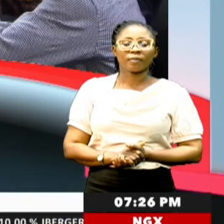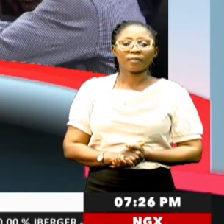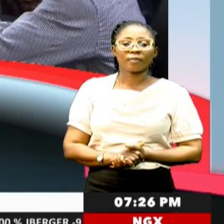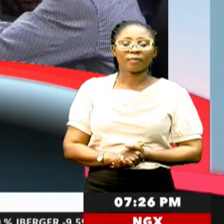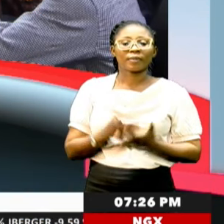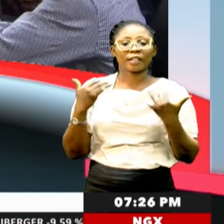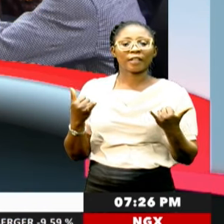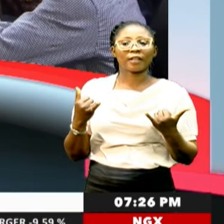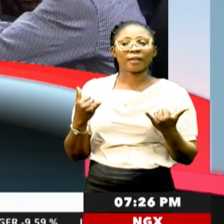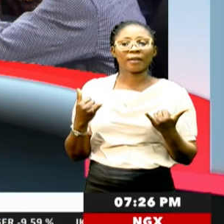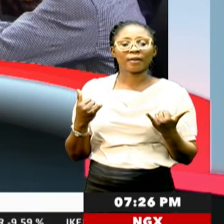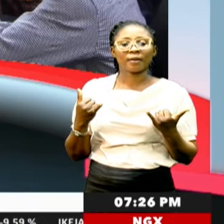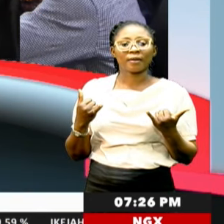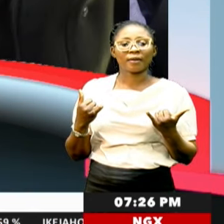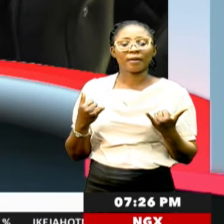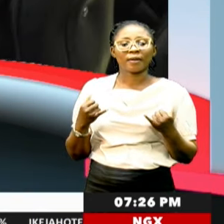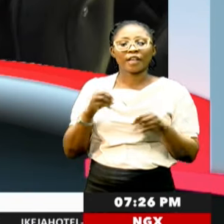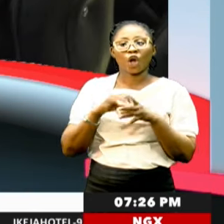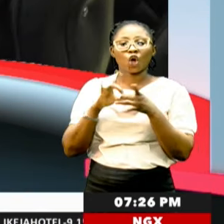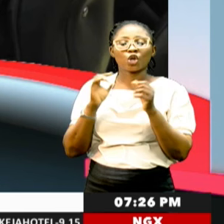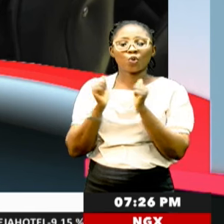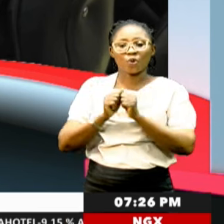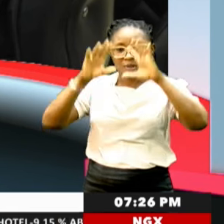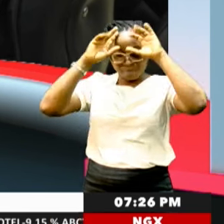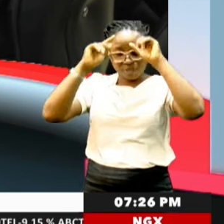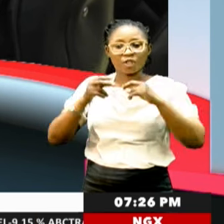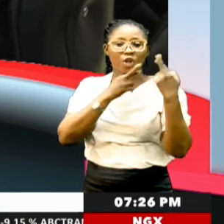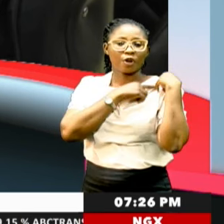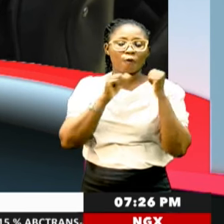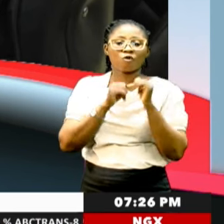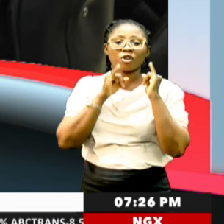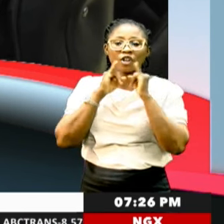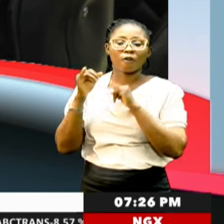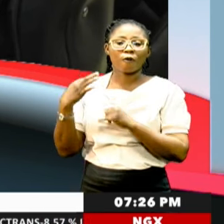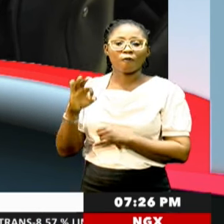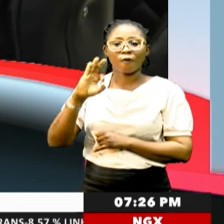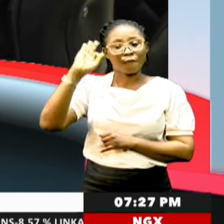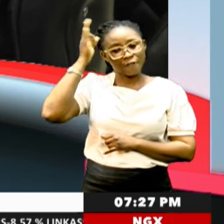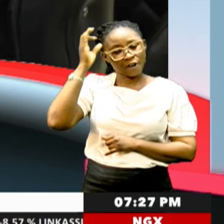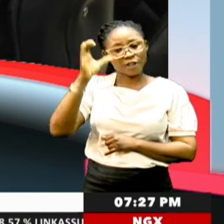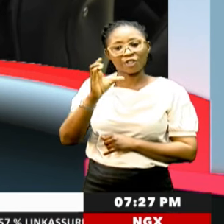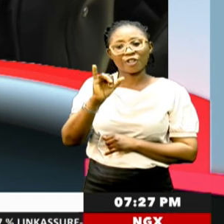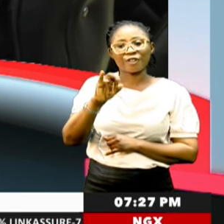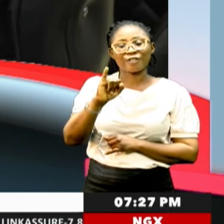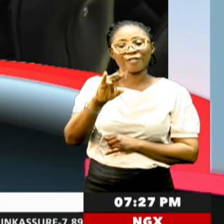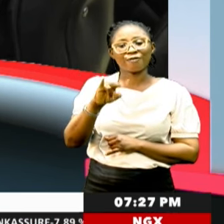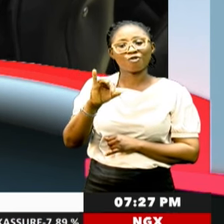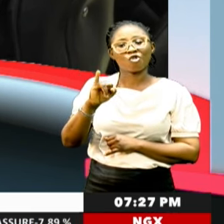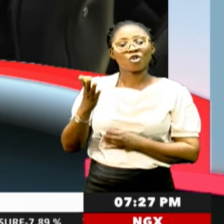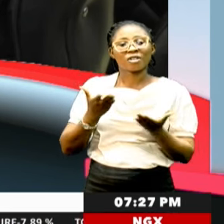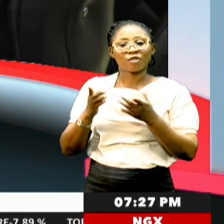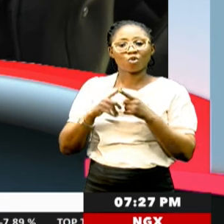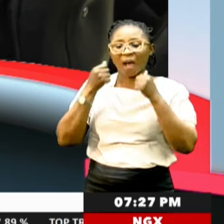Now in line with the presidential mandate and the directive of the Federal Civil Service in realizing government's objectives,